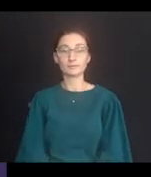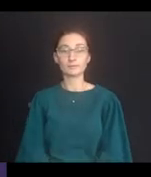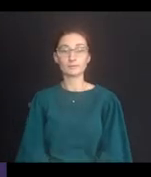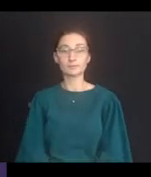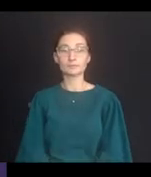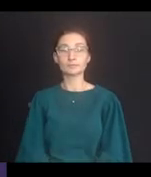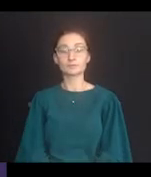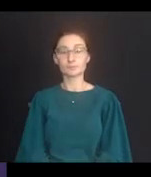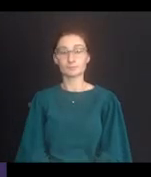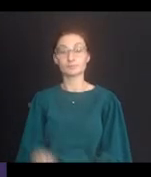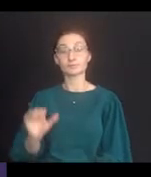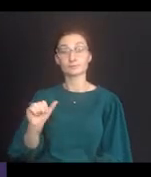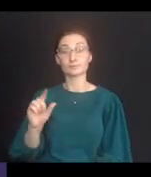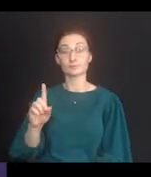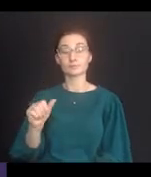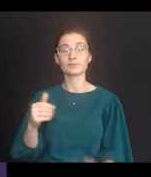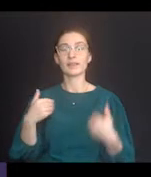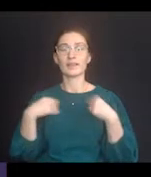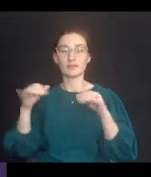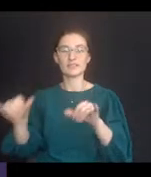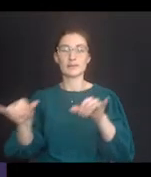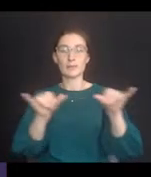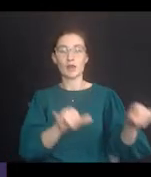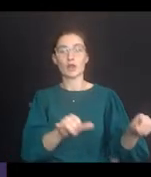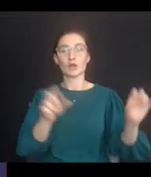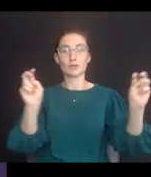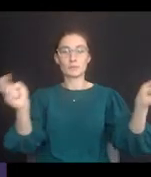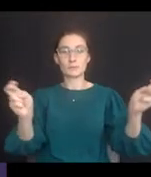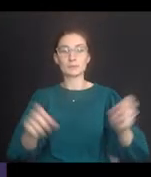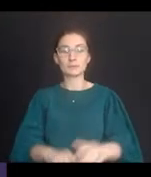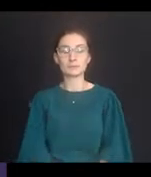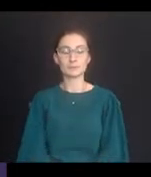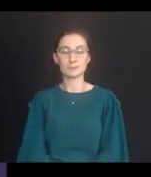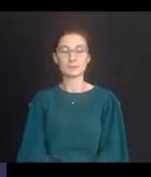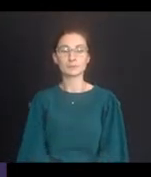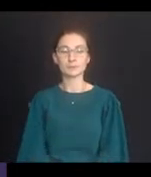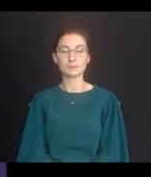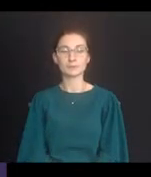The regulation implementing the ADA contains a similar provision.